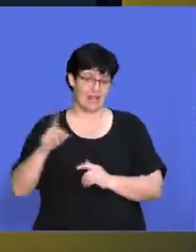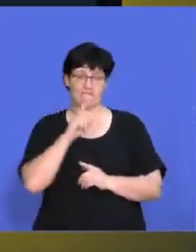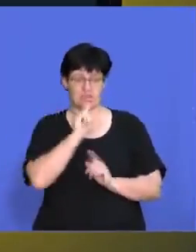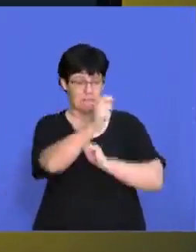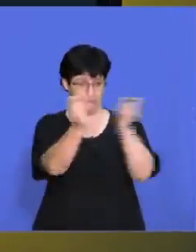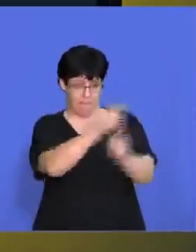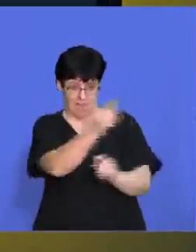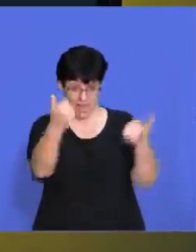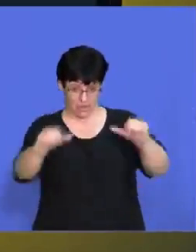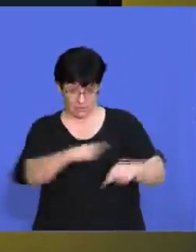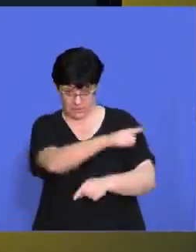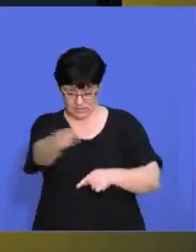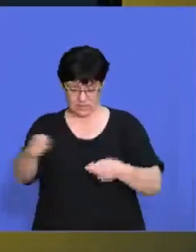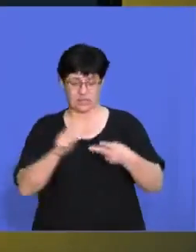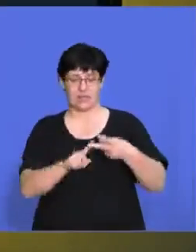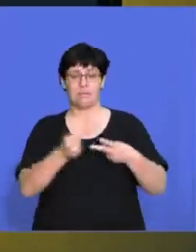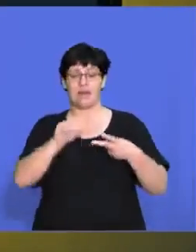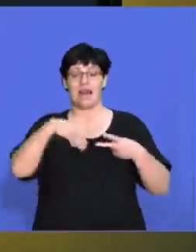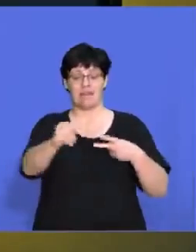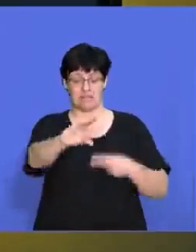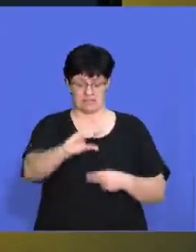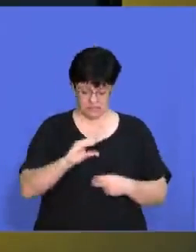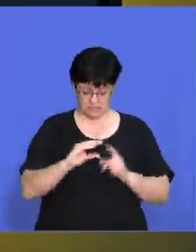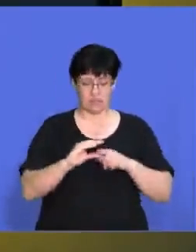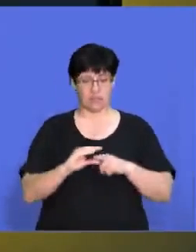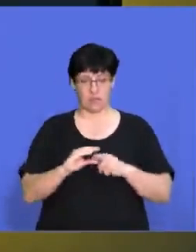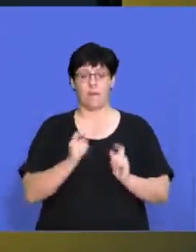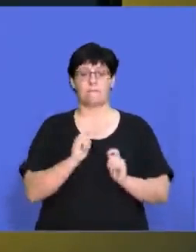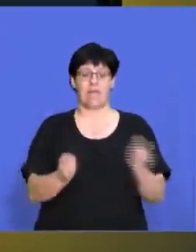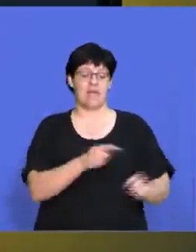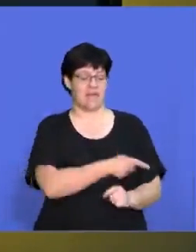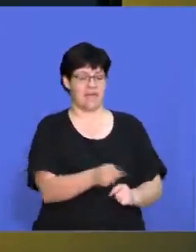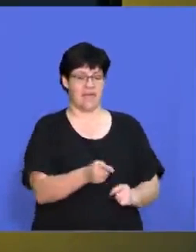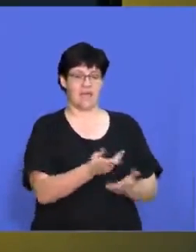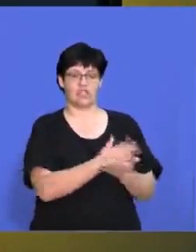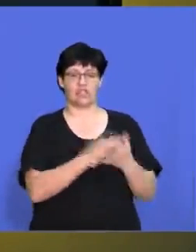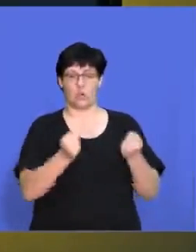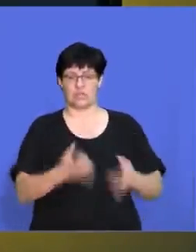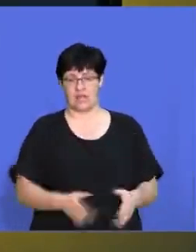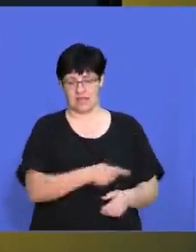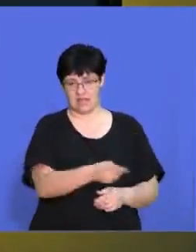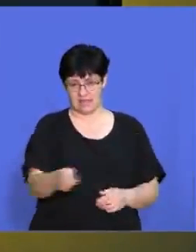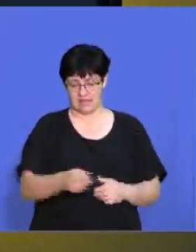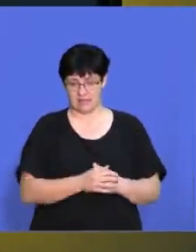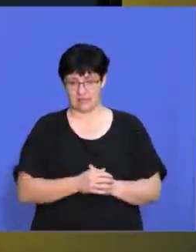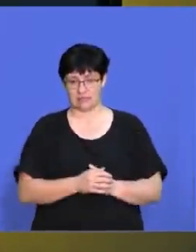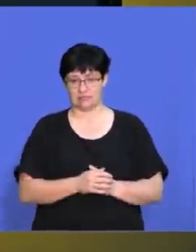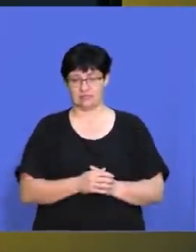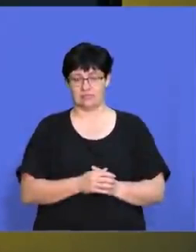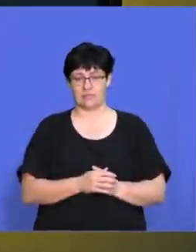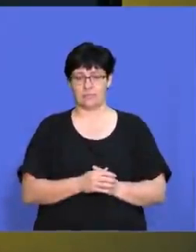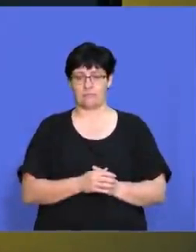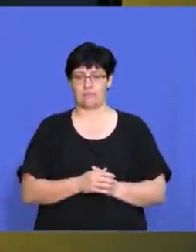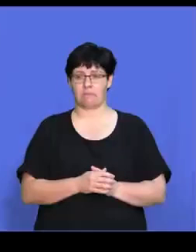creditors. And if there's any money left, they'll then pay out their respective their respective shareholders.